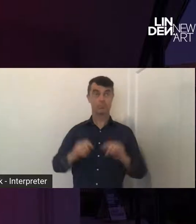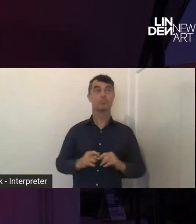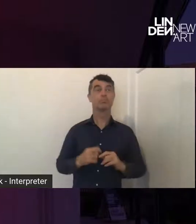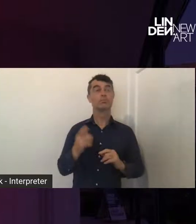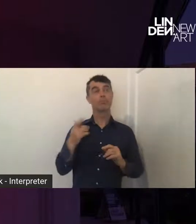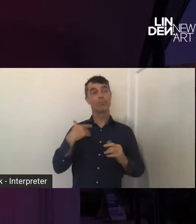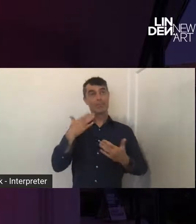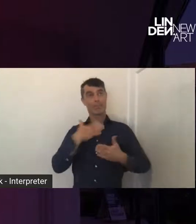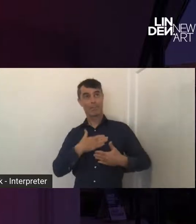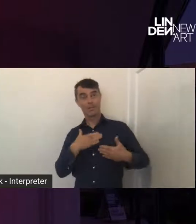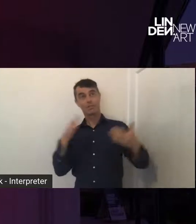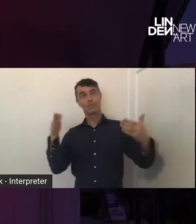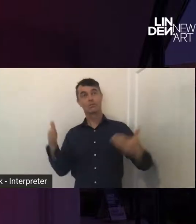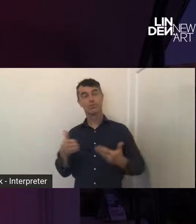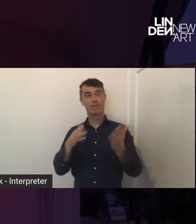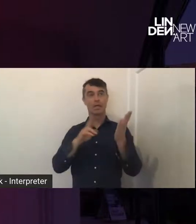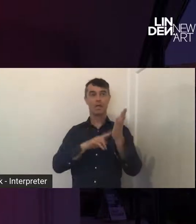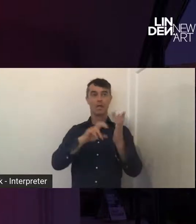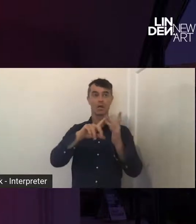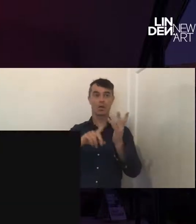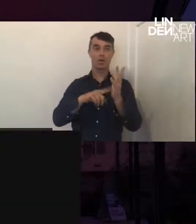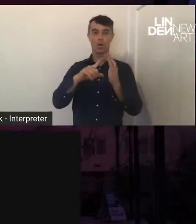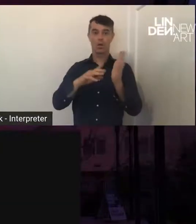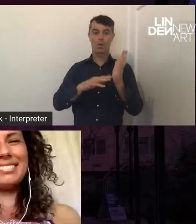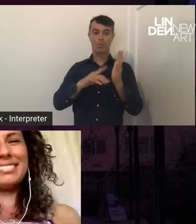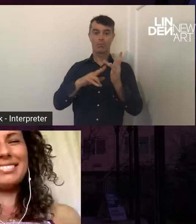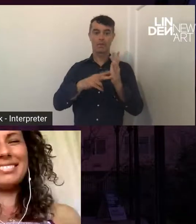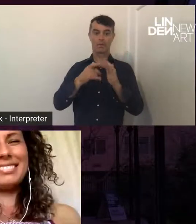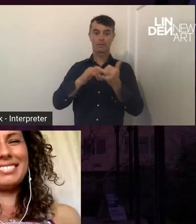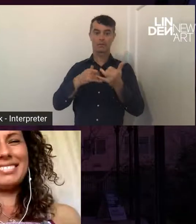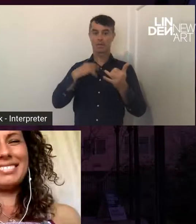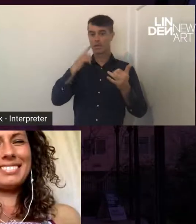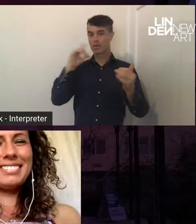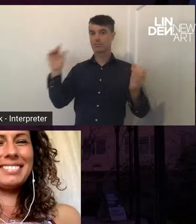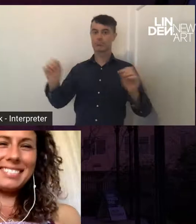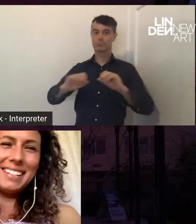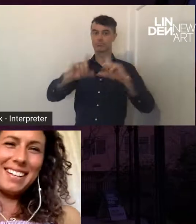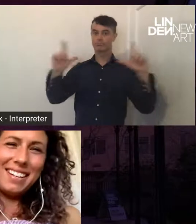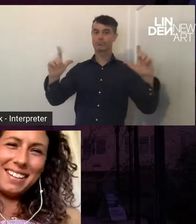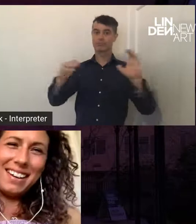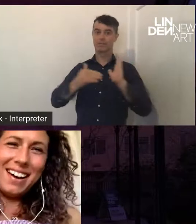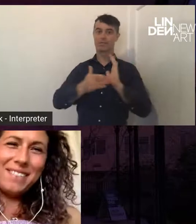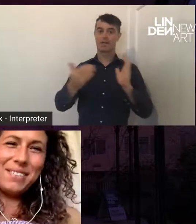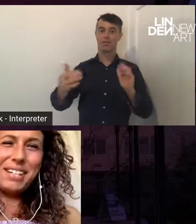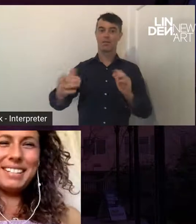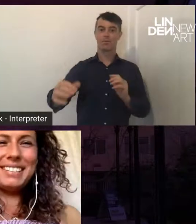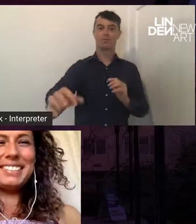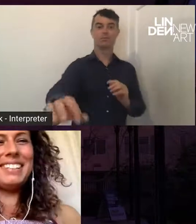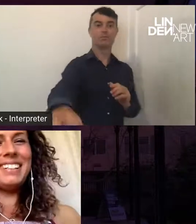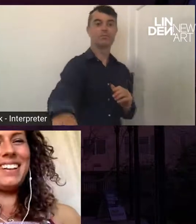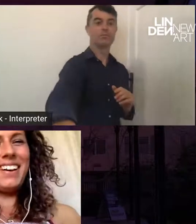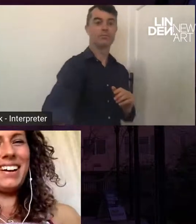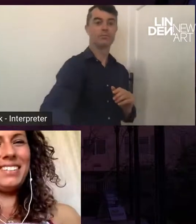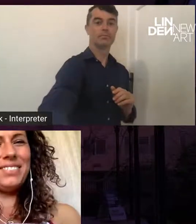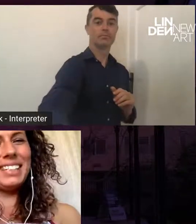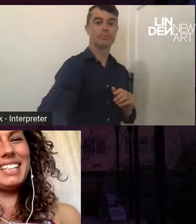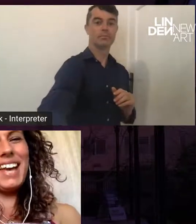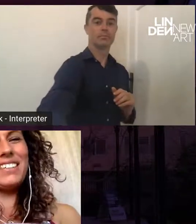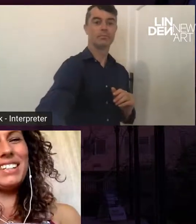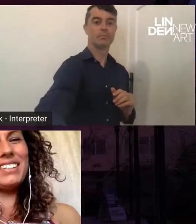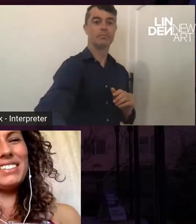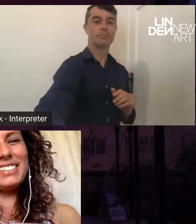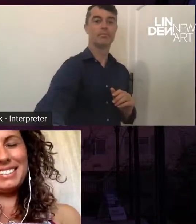introduce you to Nicole Mucks. And I'm going to bring Nicole up on screen now. Hello, Nicole. Hi,